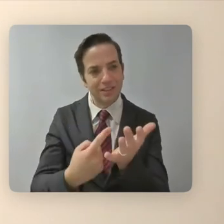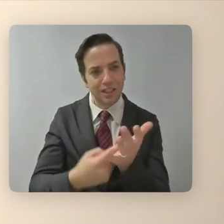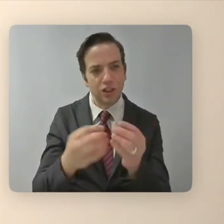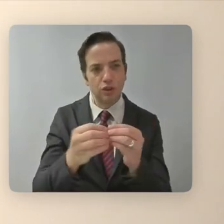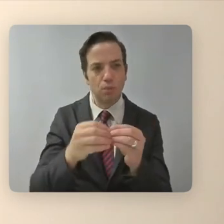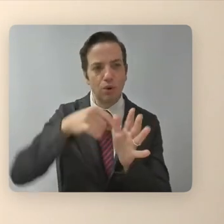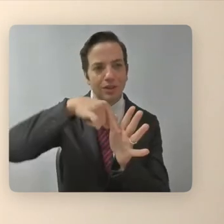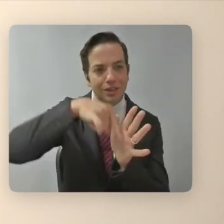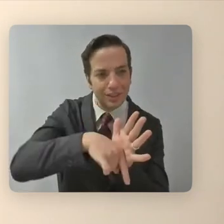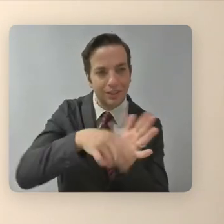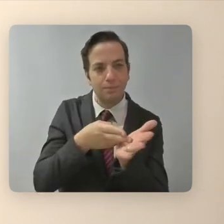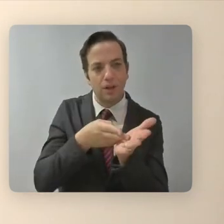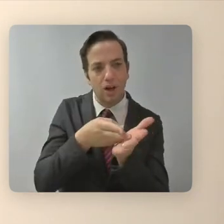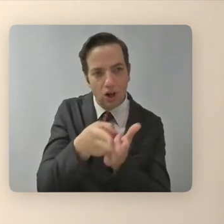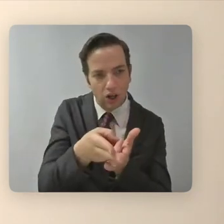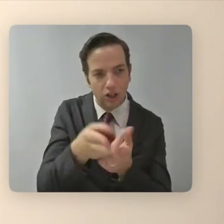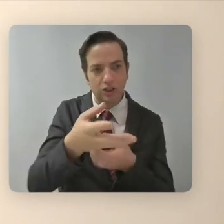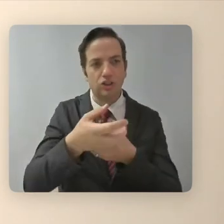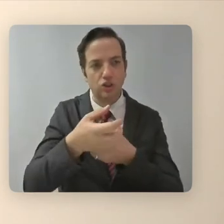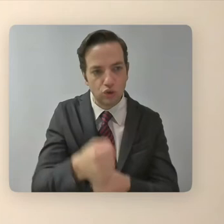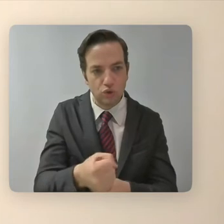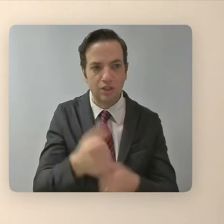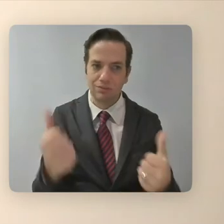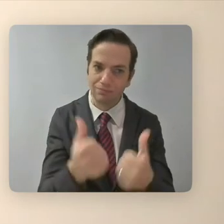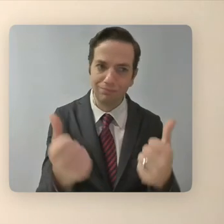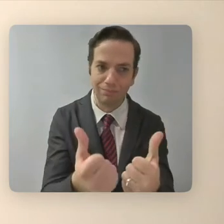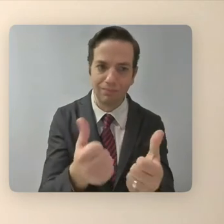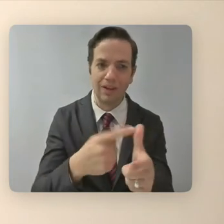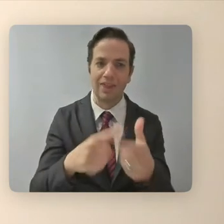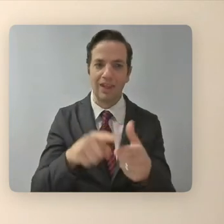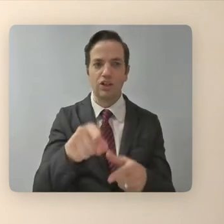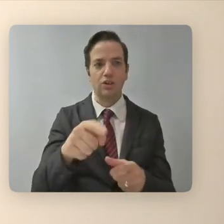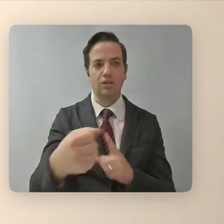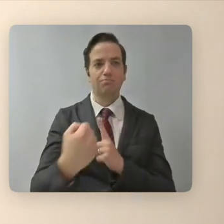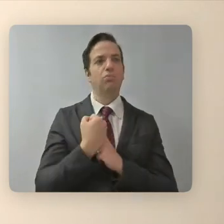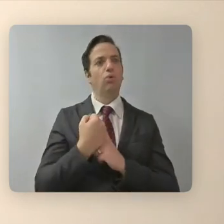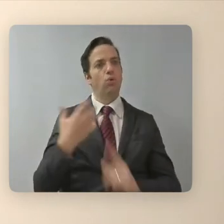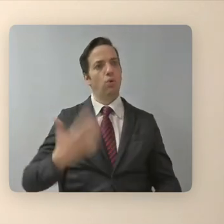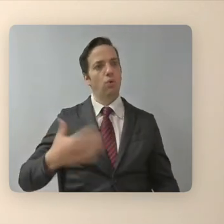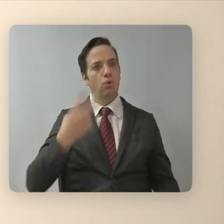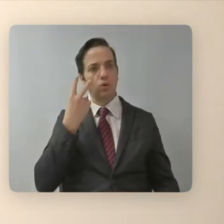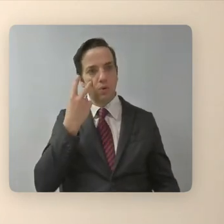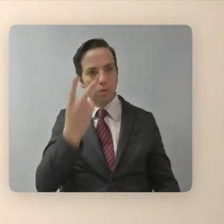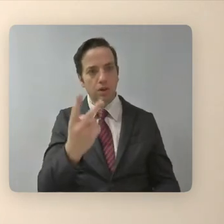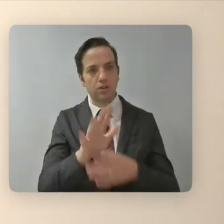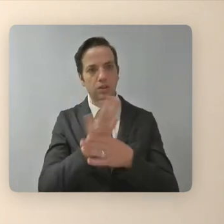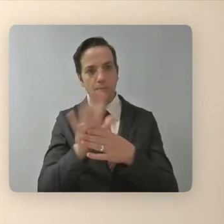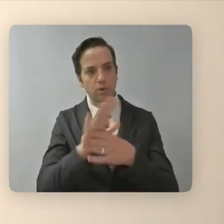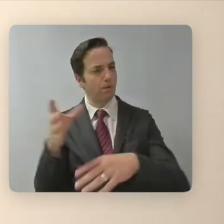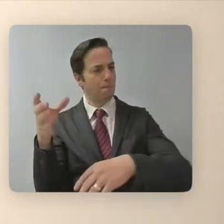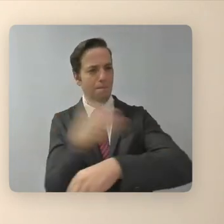and, um, trusting atmosphere that really translates, um, on screen. And I think people feel that in,